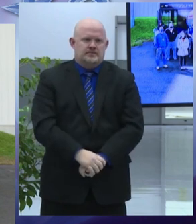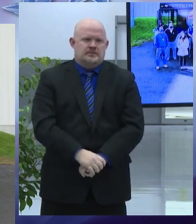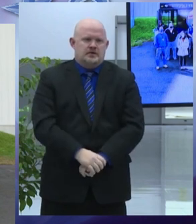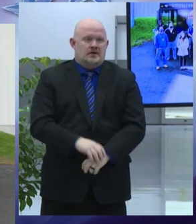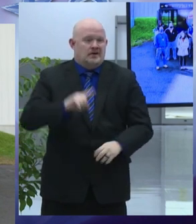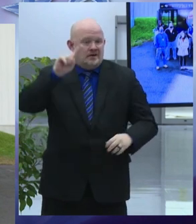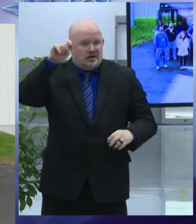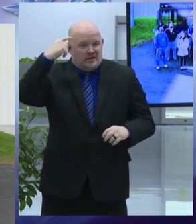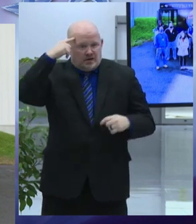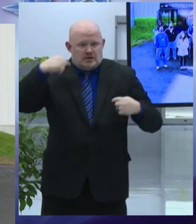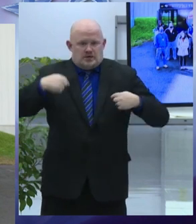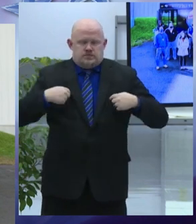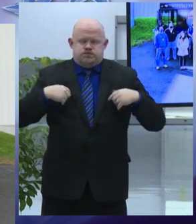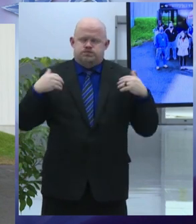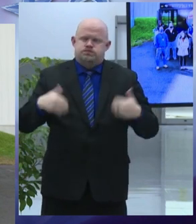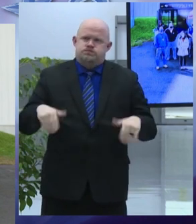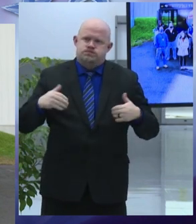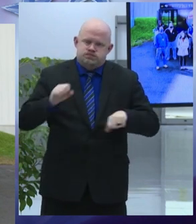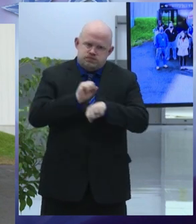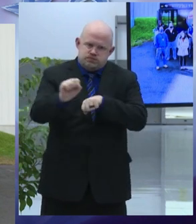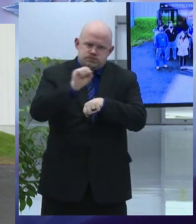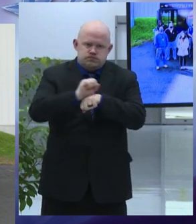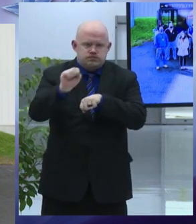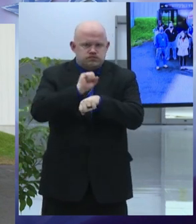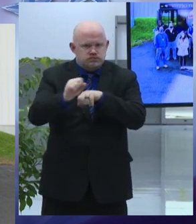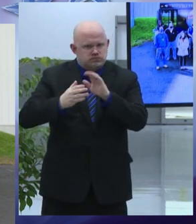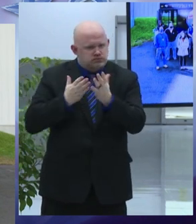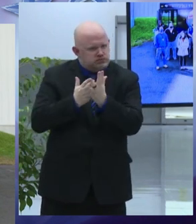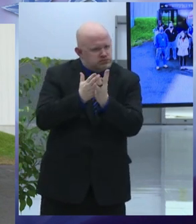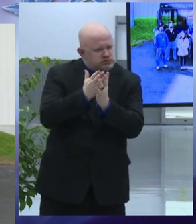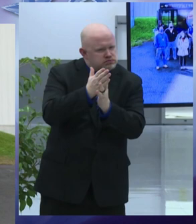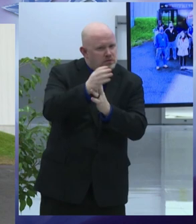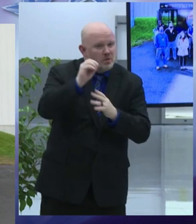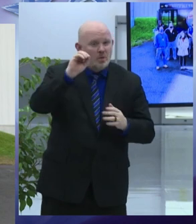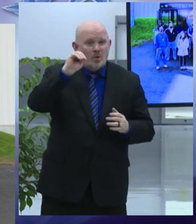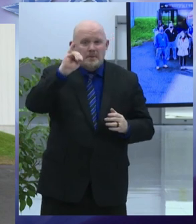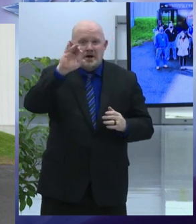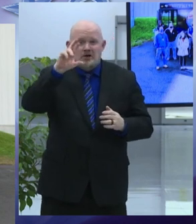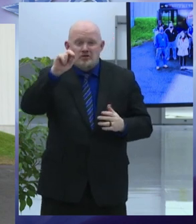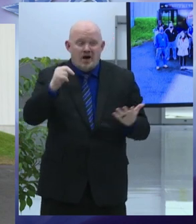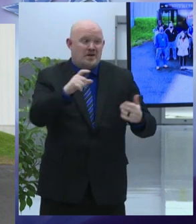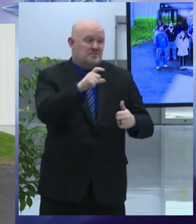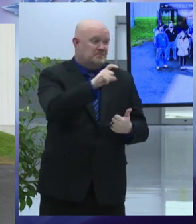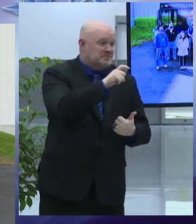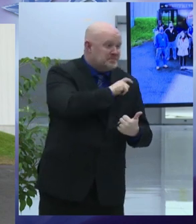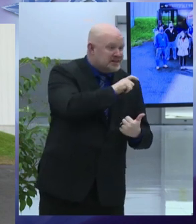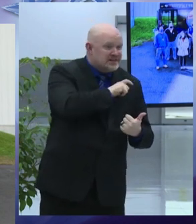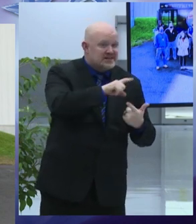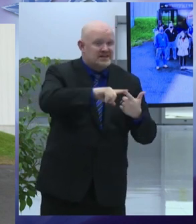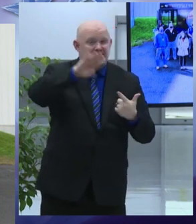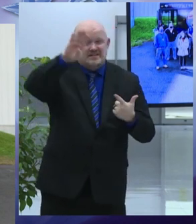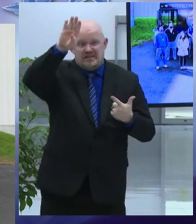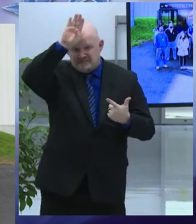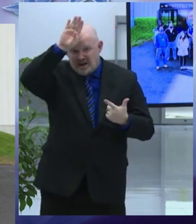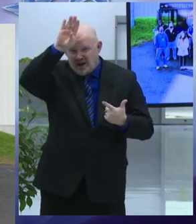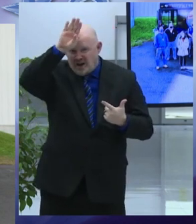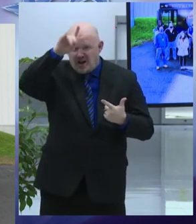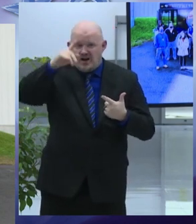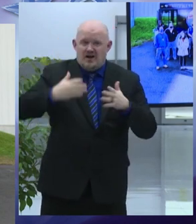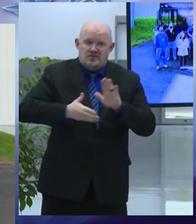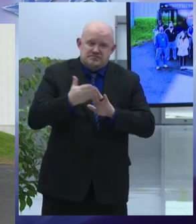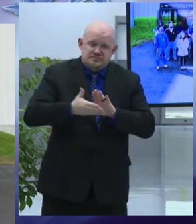critical public facing departments like police fire dpw parks and finance are without nearly 10